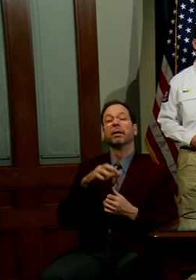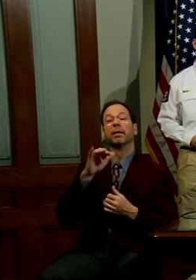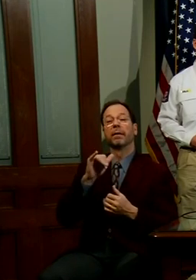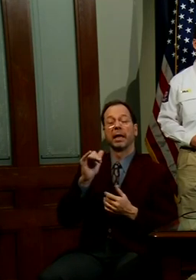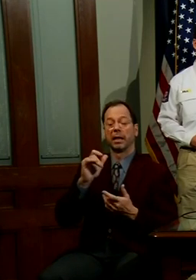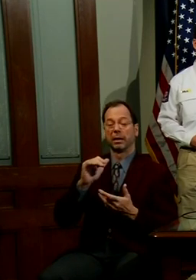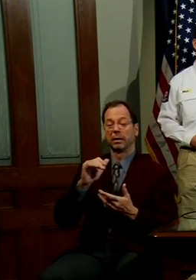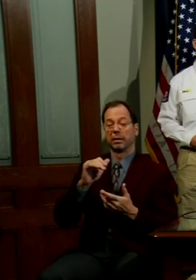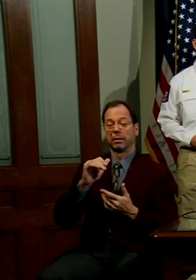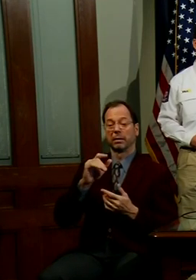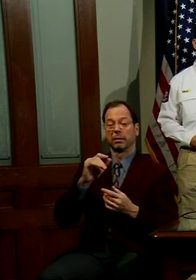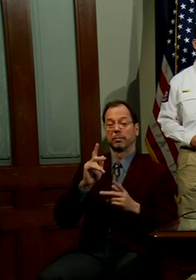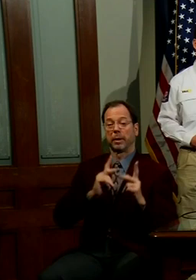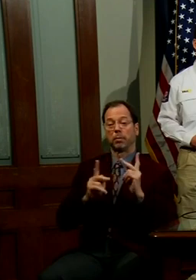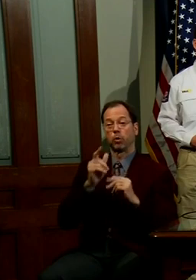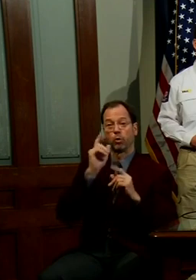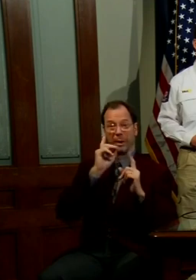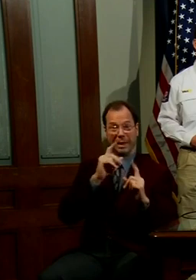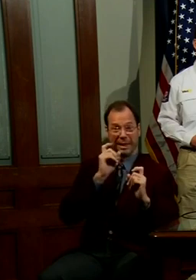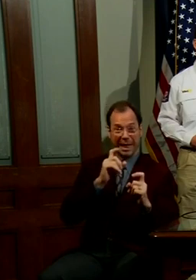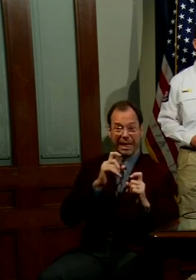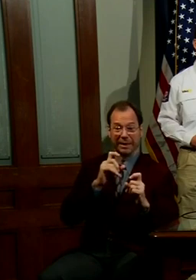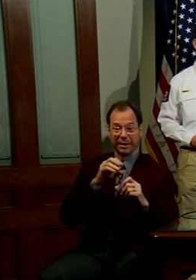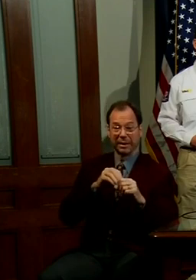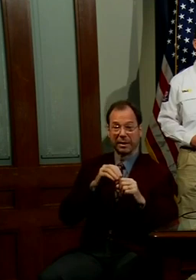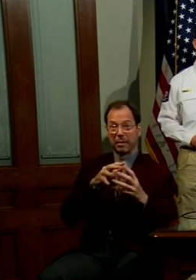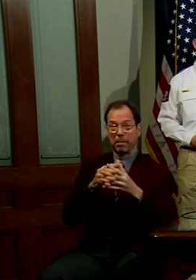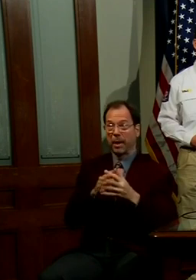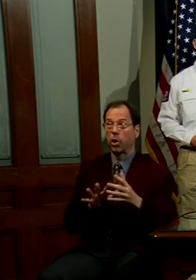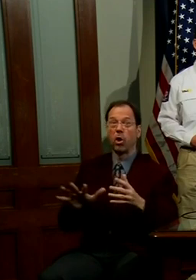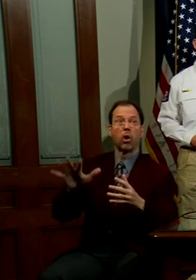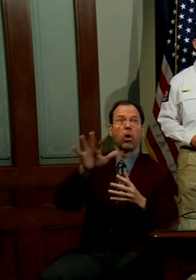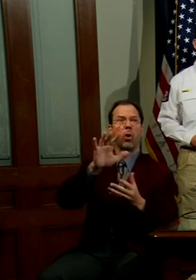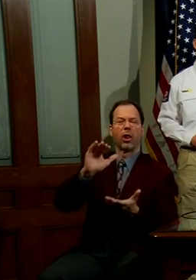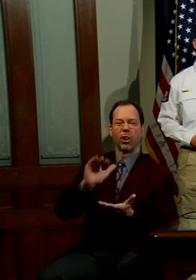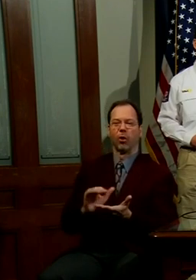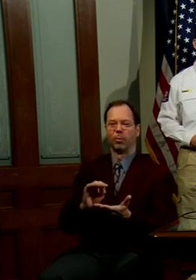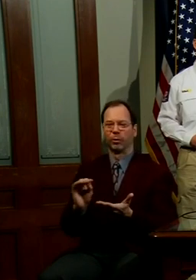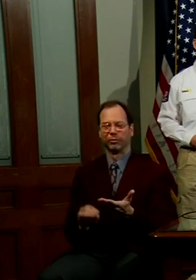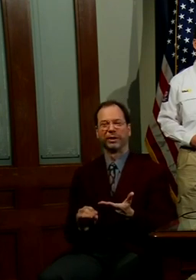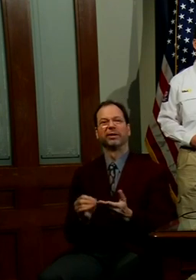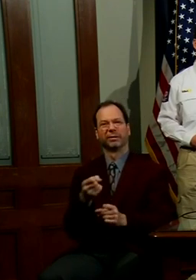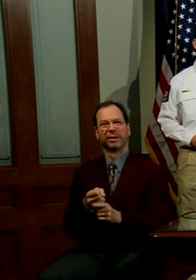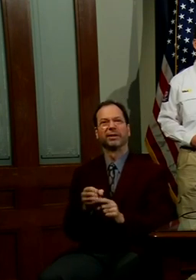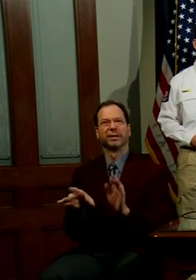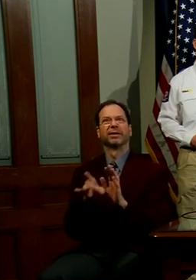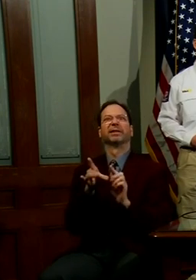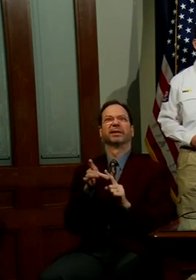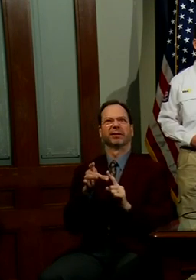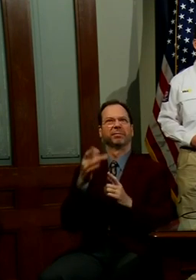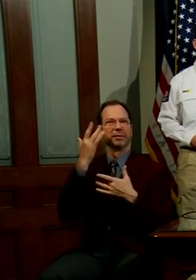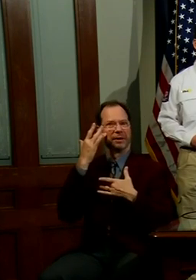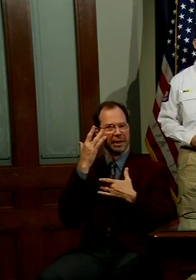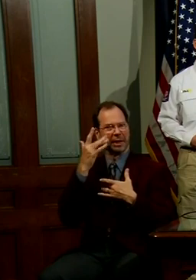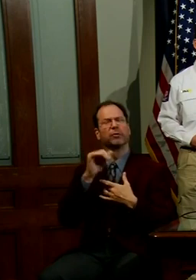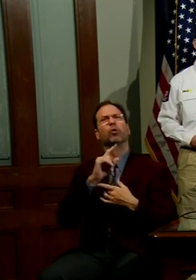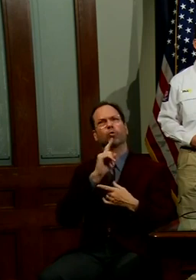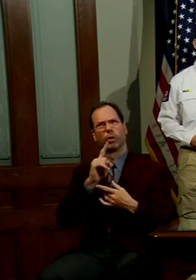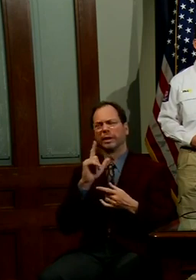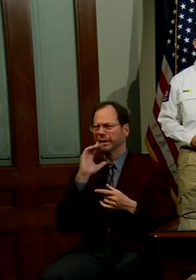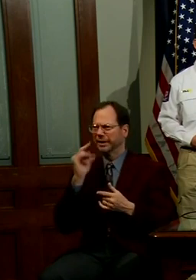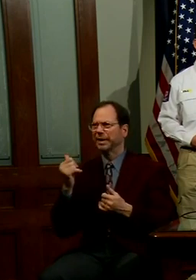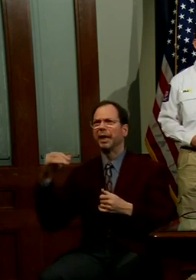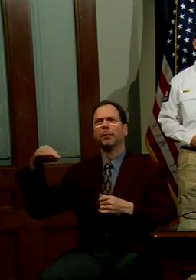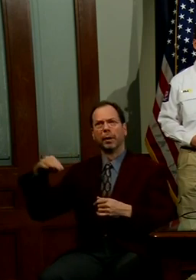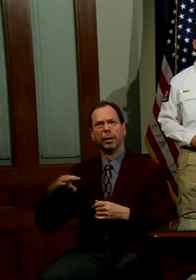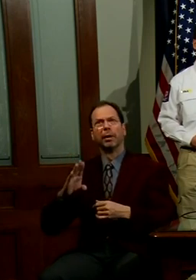tested positive in America in a week, showing that the curve in the United States of America truly is beginning to